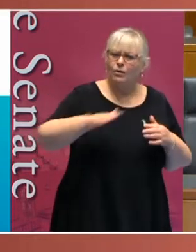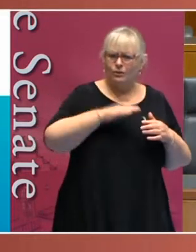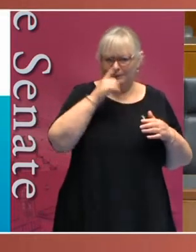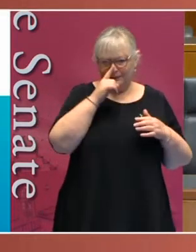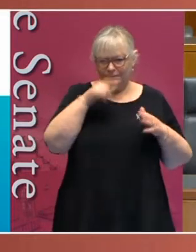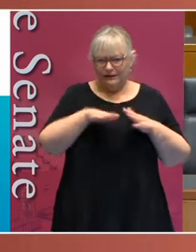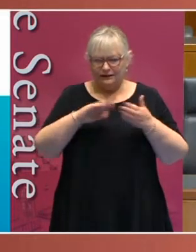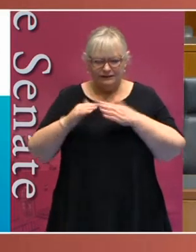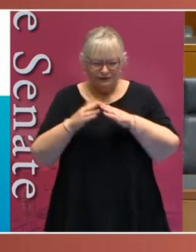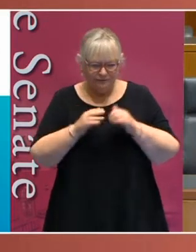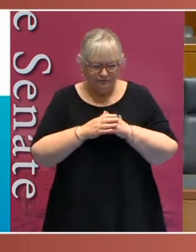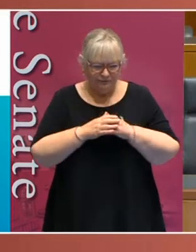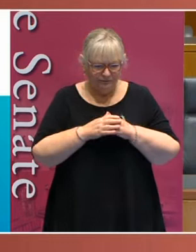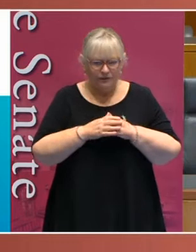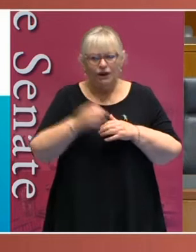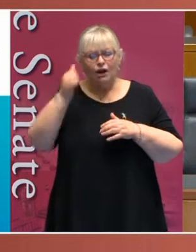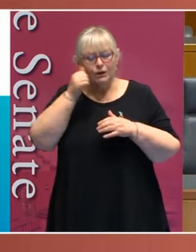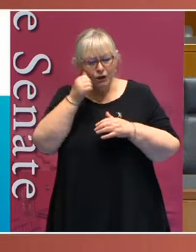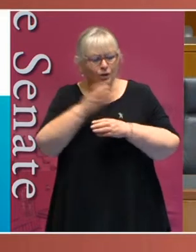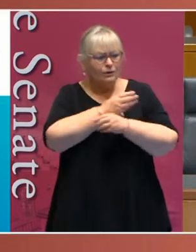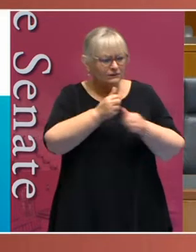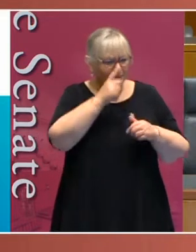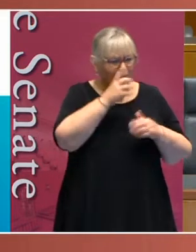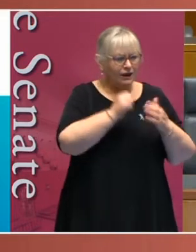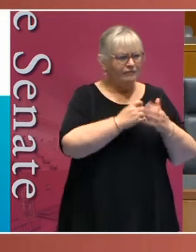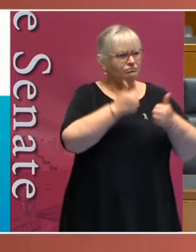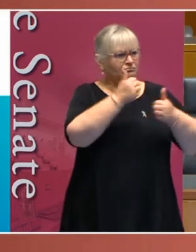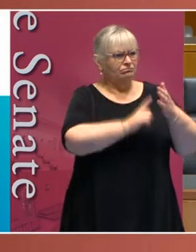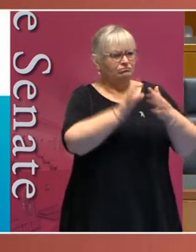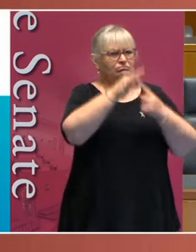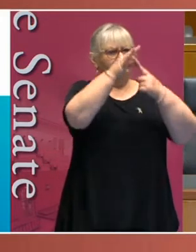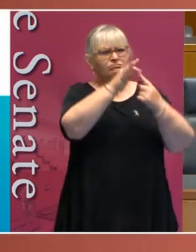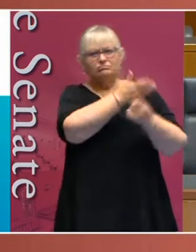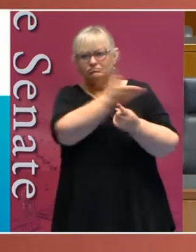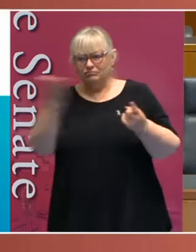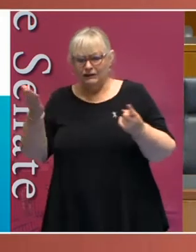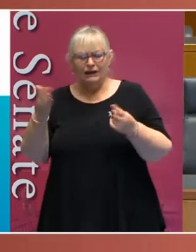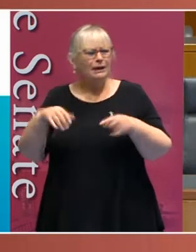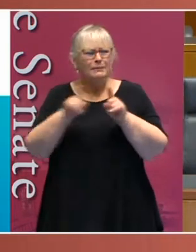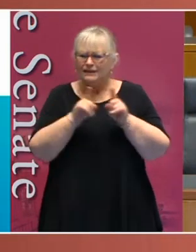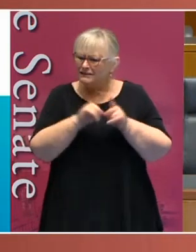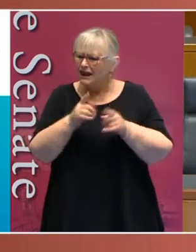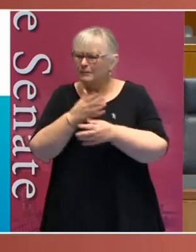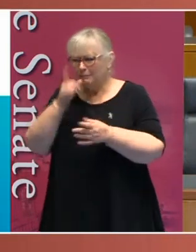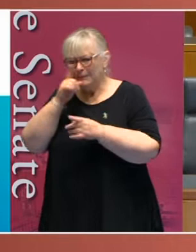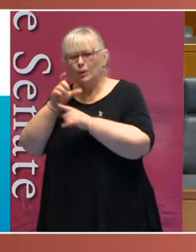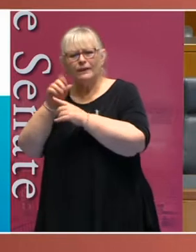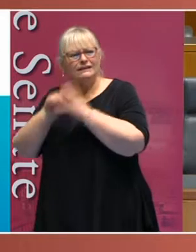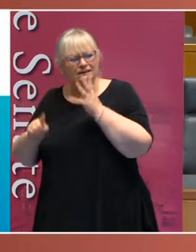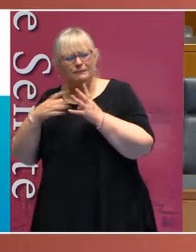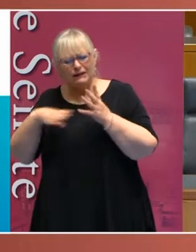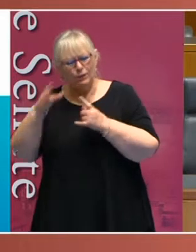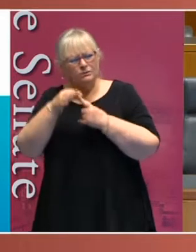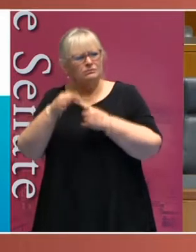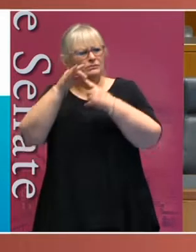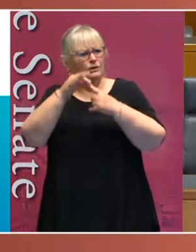Clearly, while the bell tolls for all of us? They toll for people with disability as much, if not more than